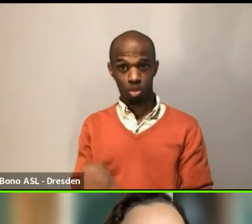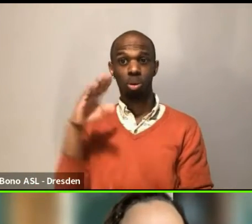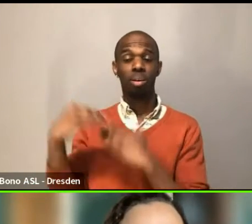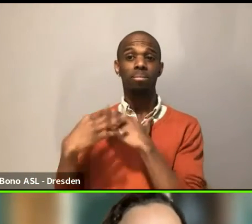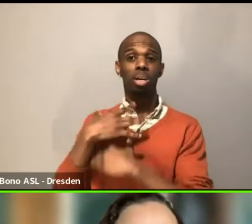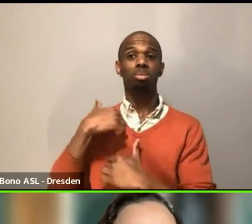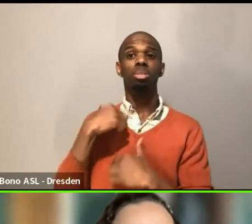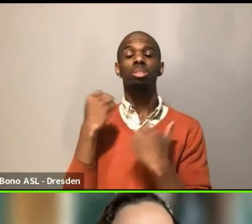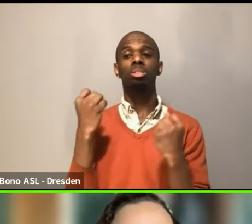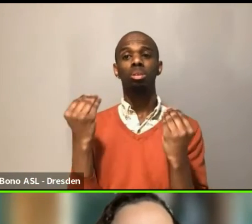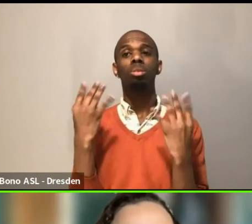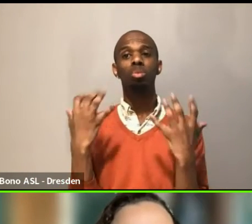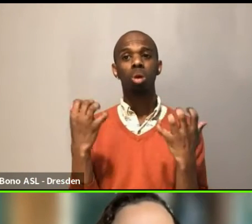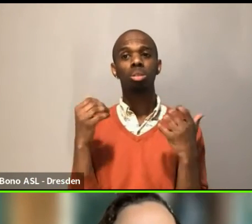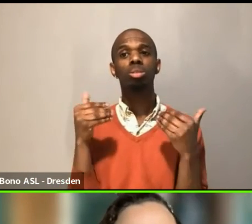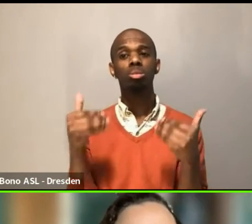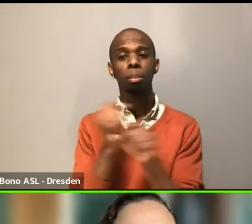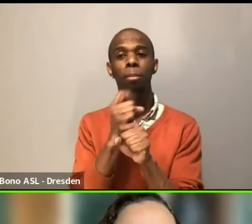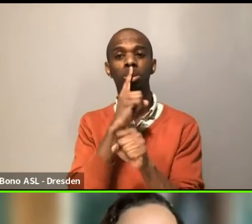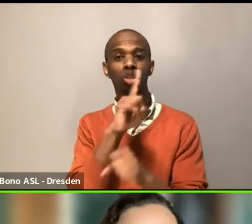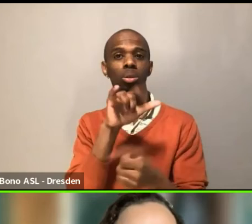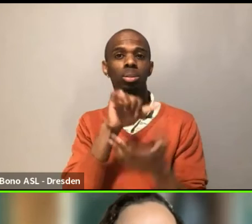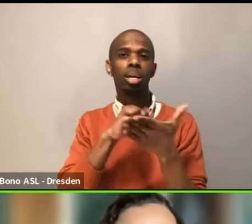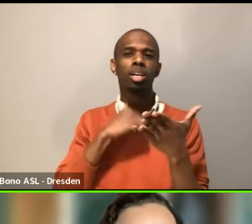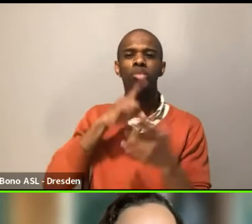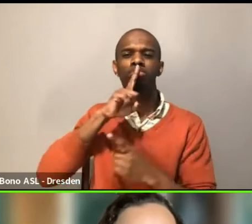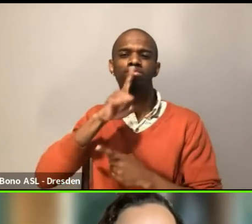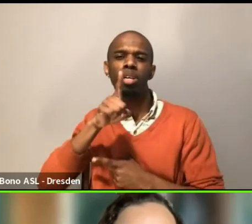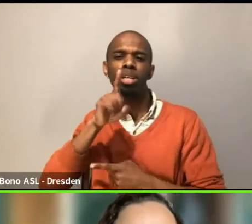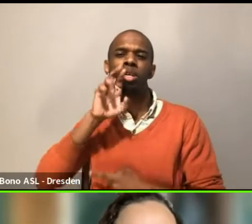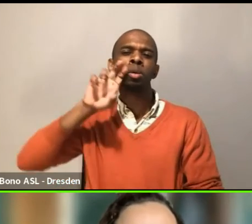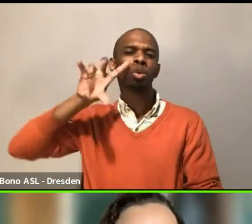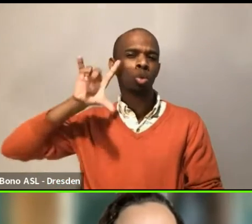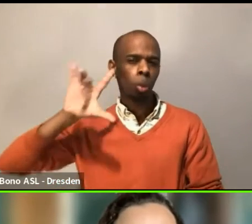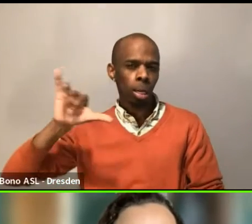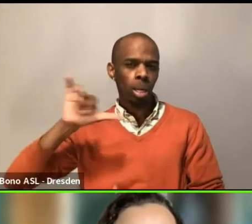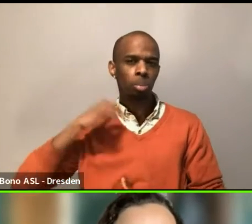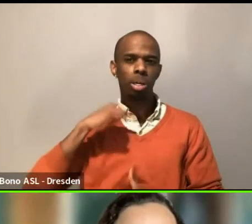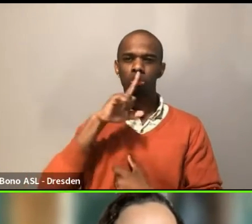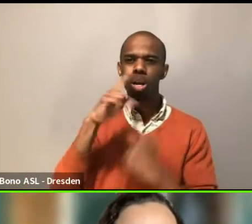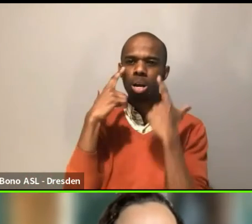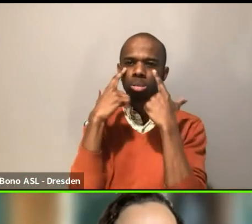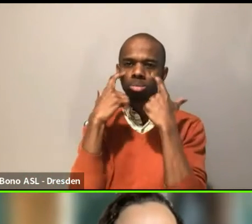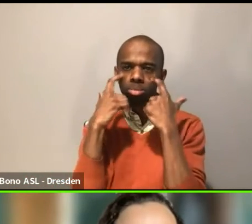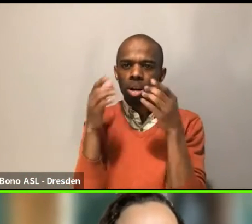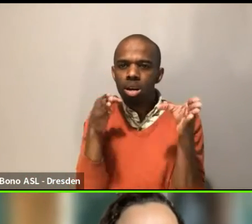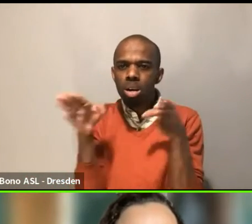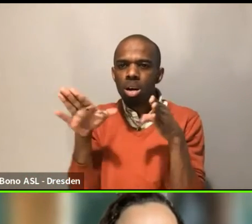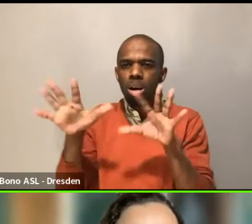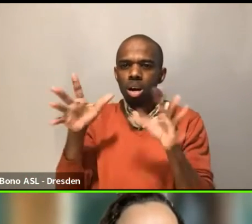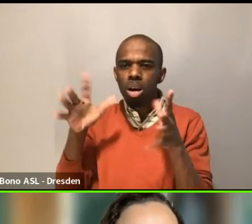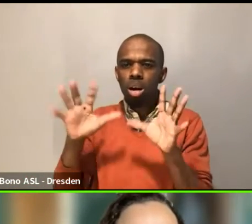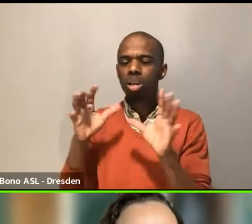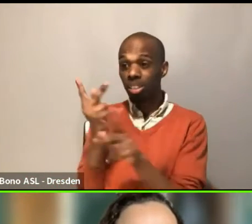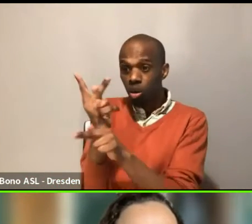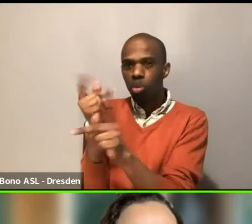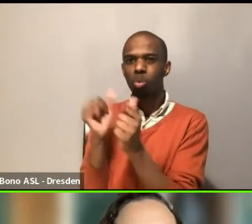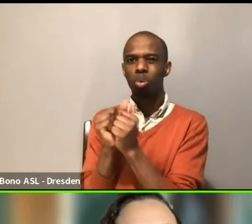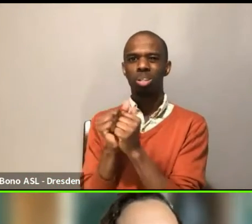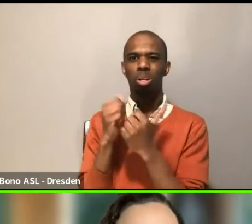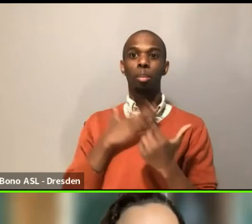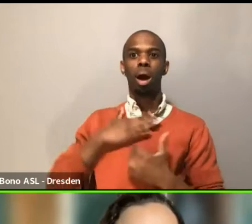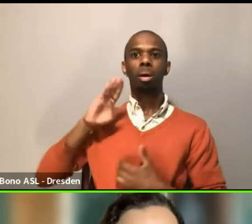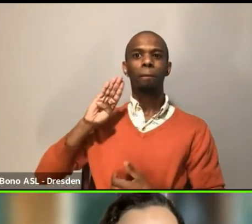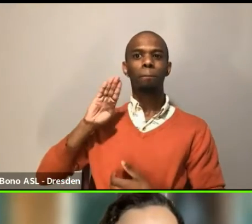really, really being cognizant of these things of my own biases, right? Like the places that I am not